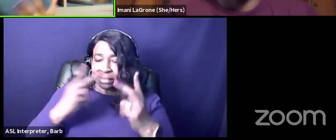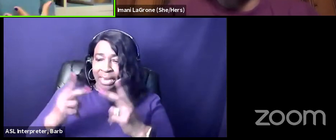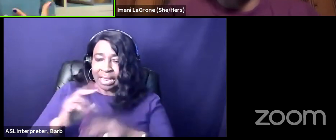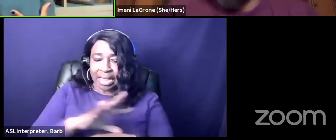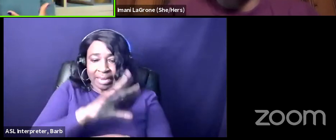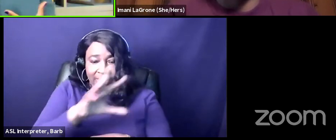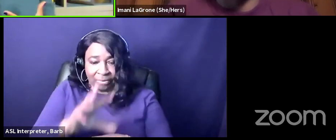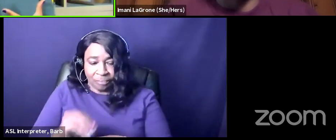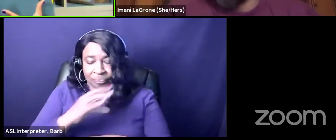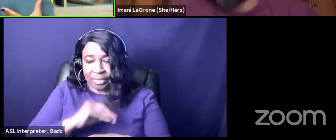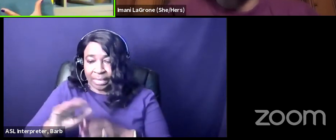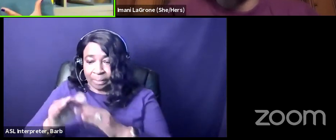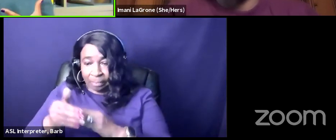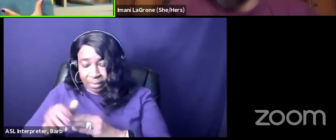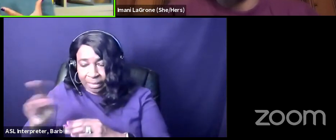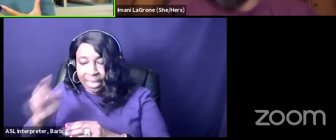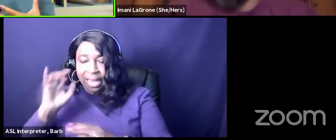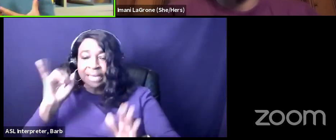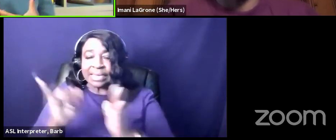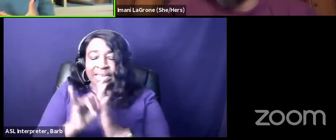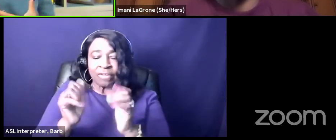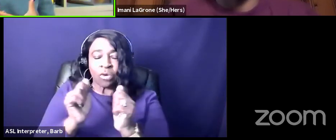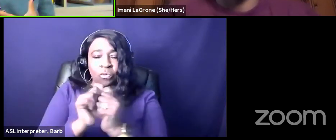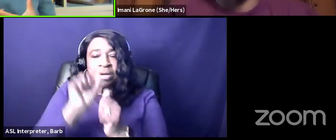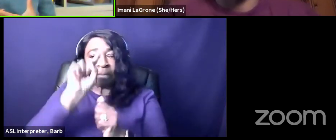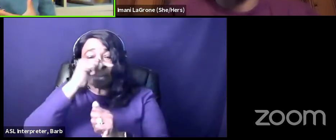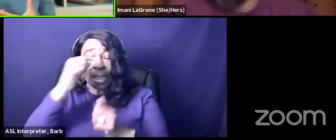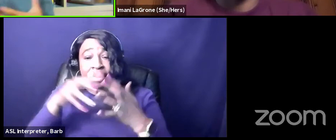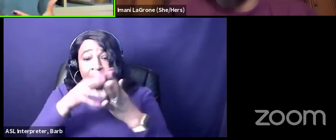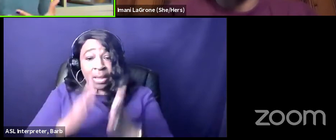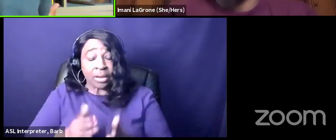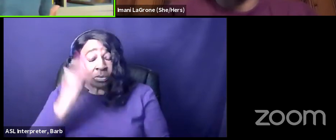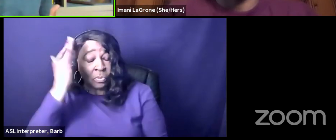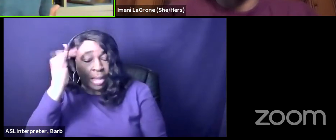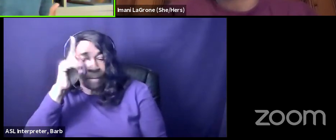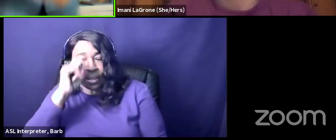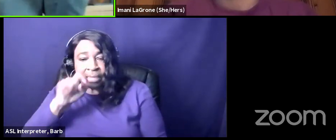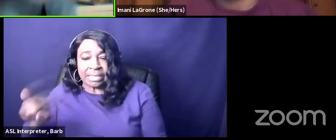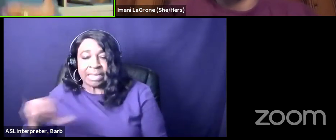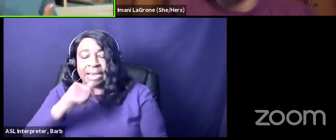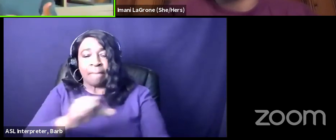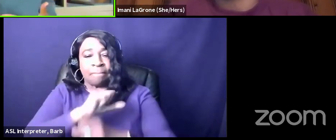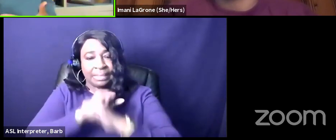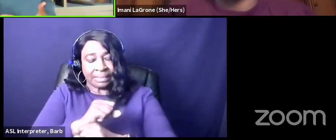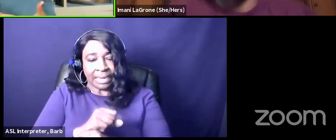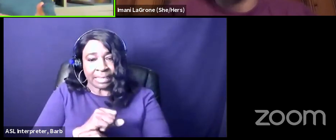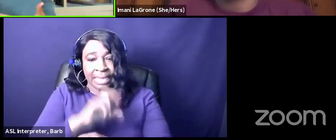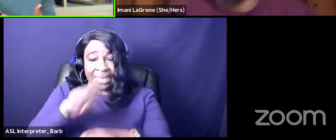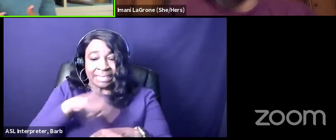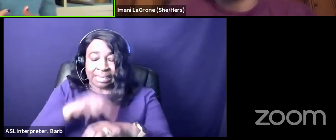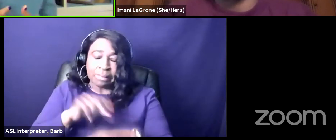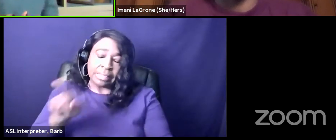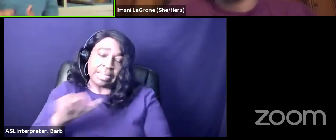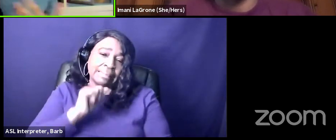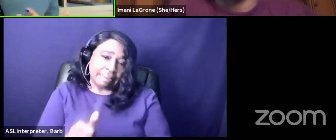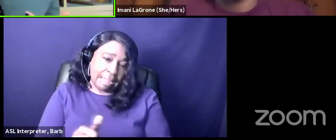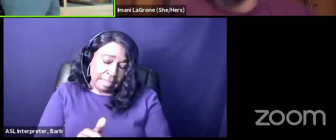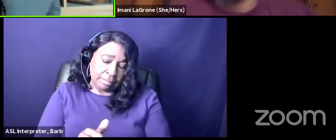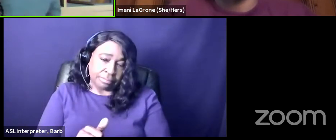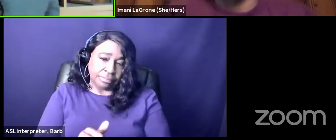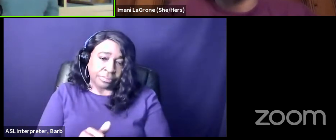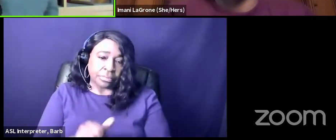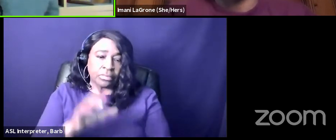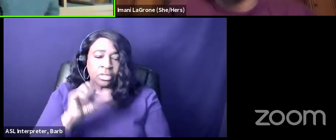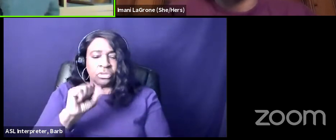identifying with black americans because they're not protected phenotypically they're not protected so i'm